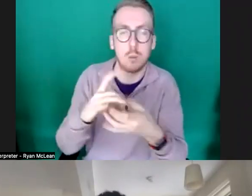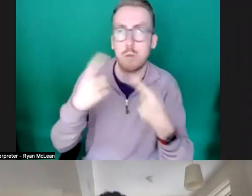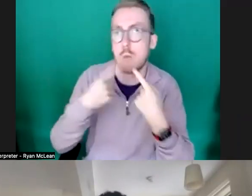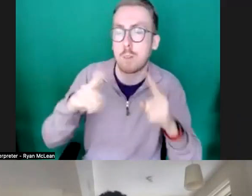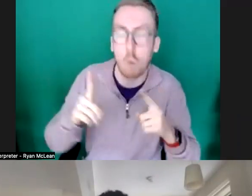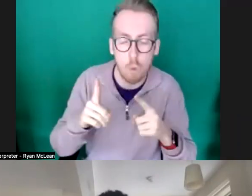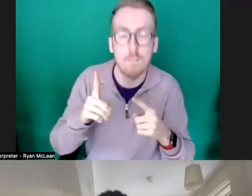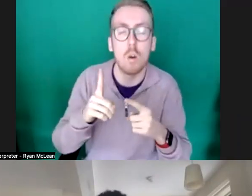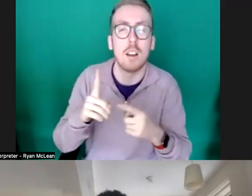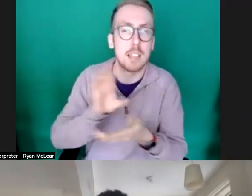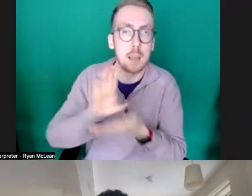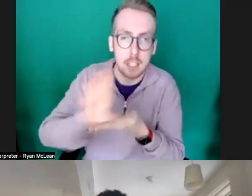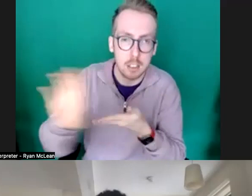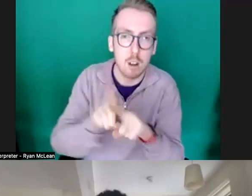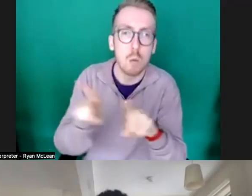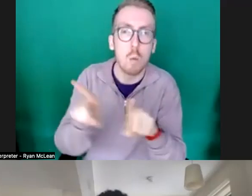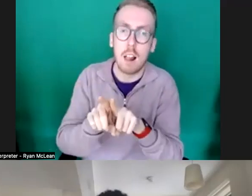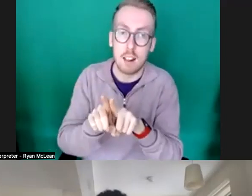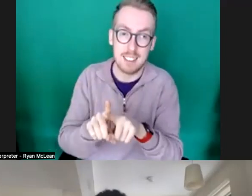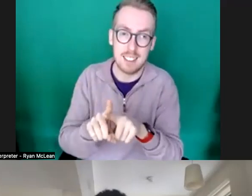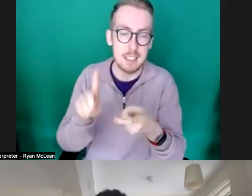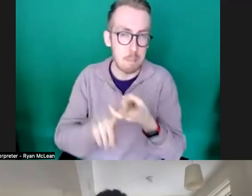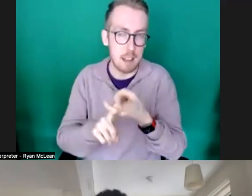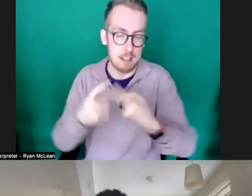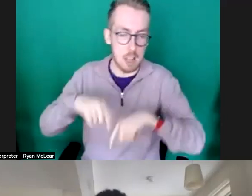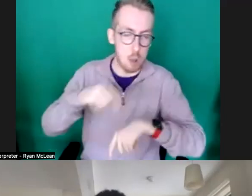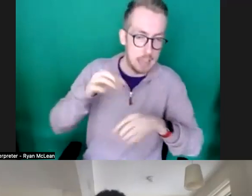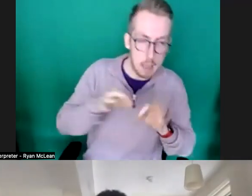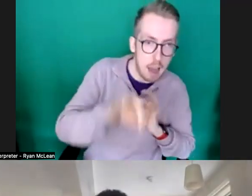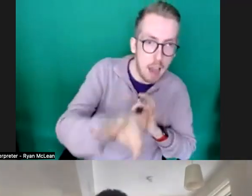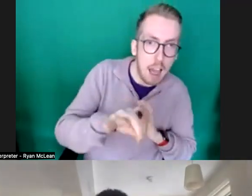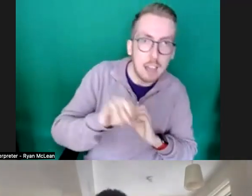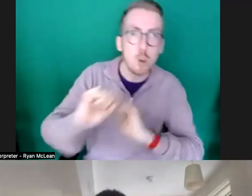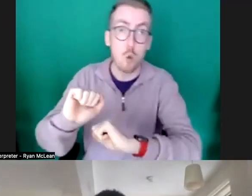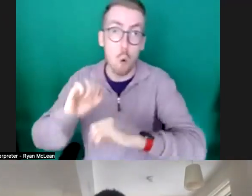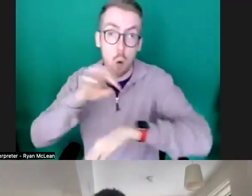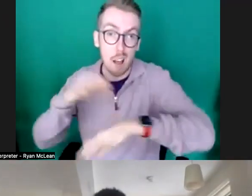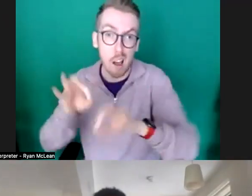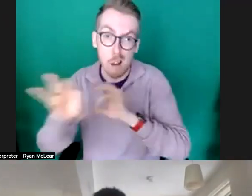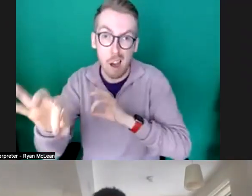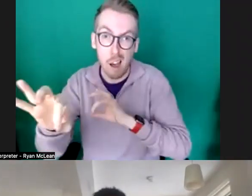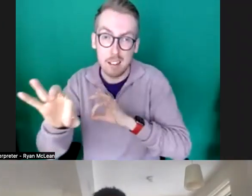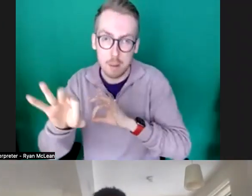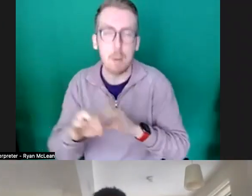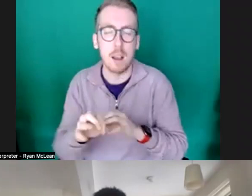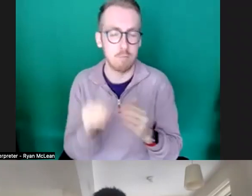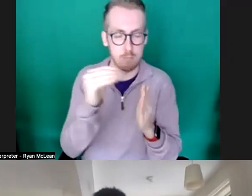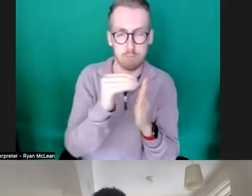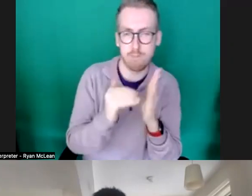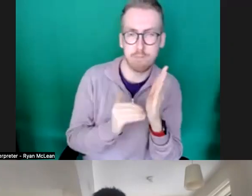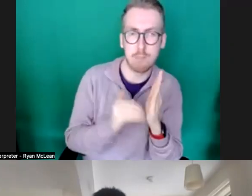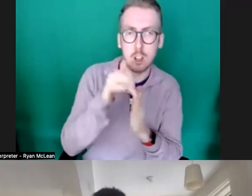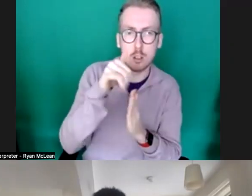details of those are what's outlined and the timelines that we've included um in the in the documentation for the process